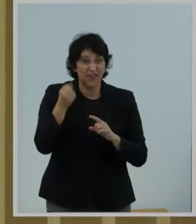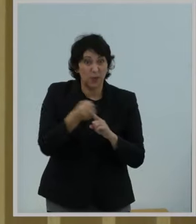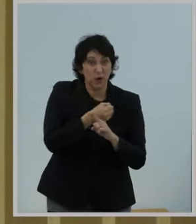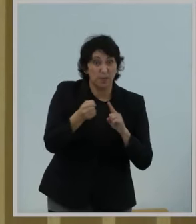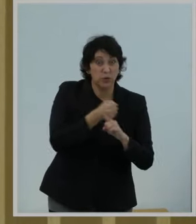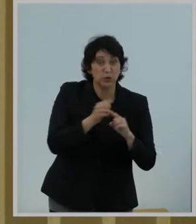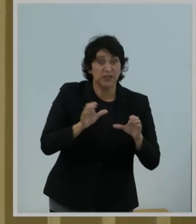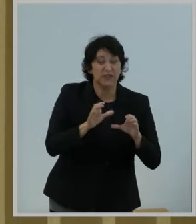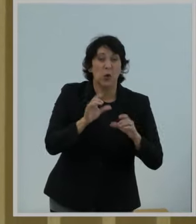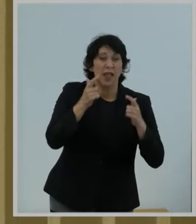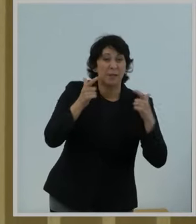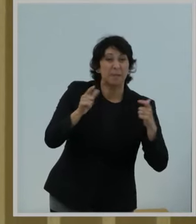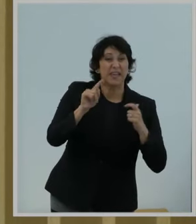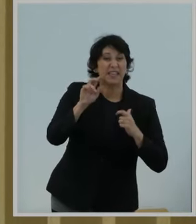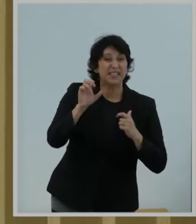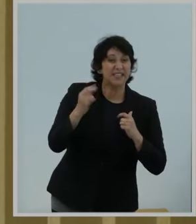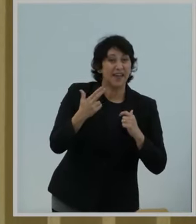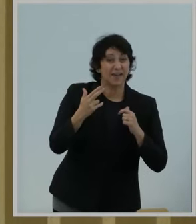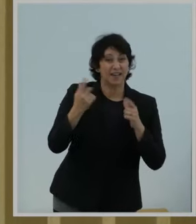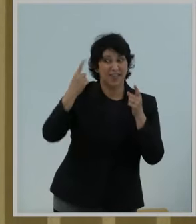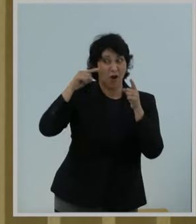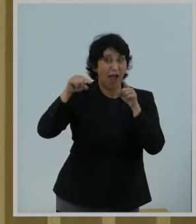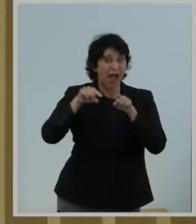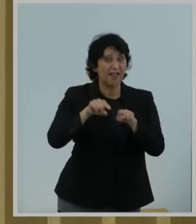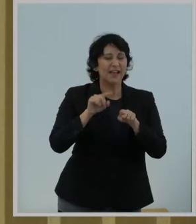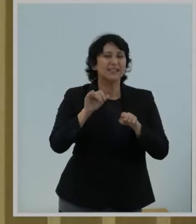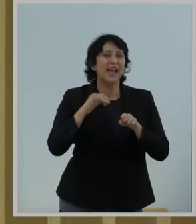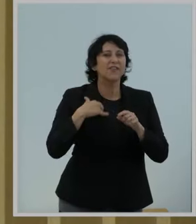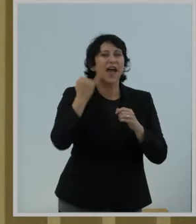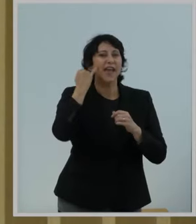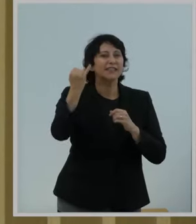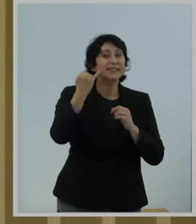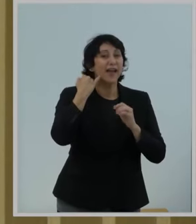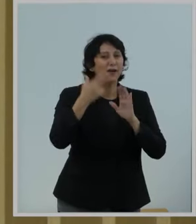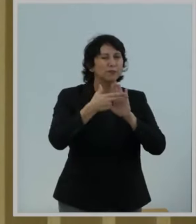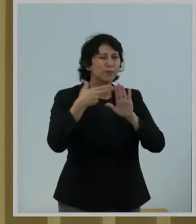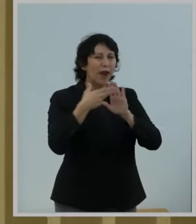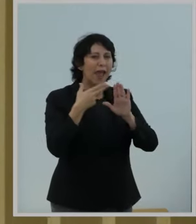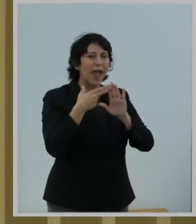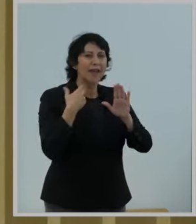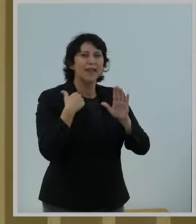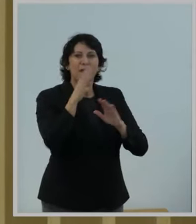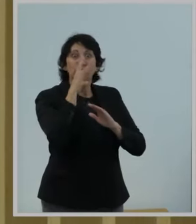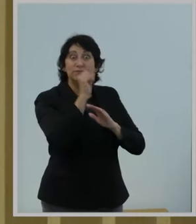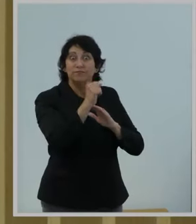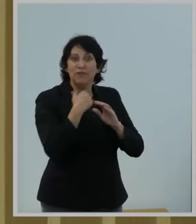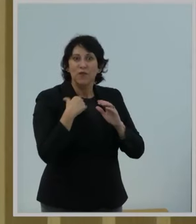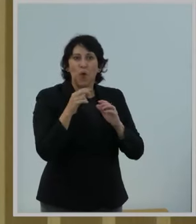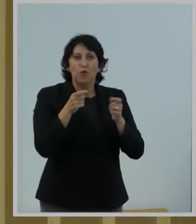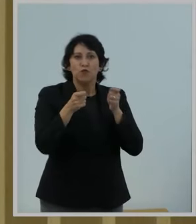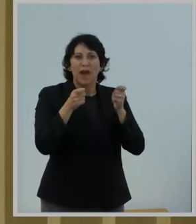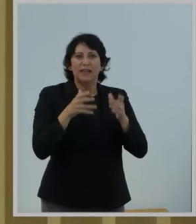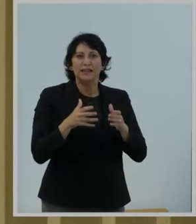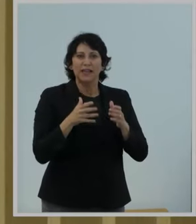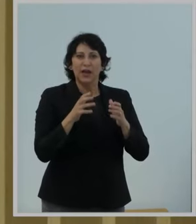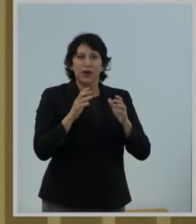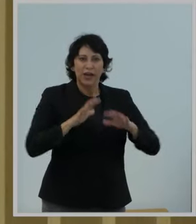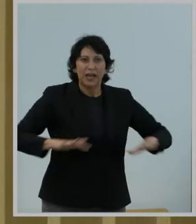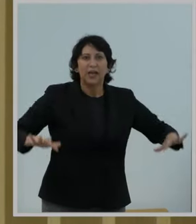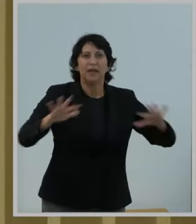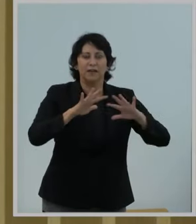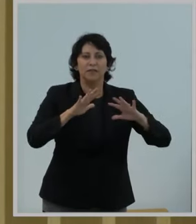So, big tech's allies came up with a catchy branding for their regulatory rent-seeking,